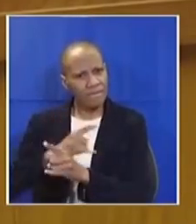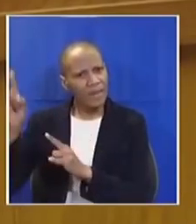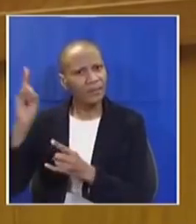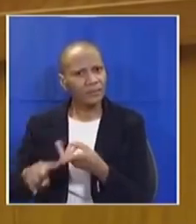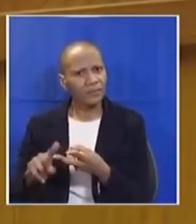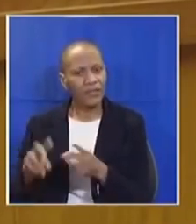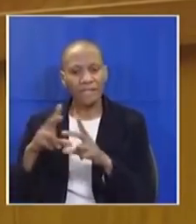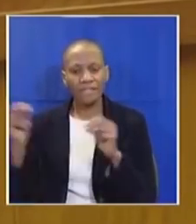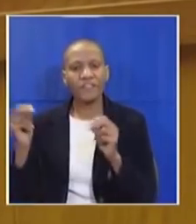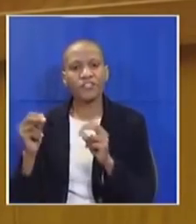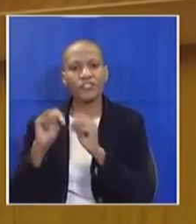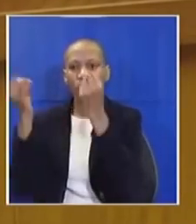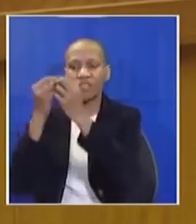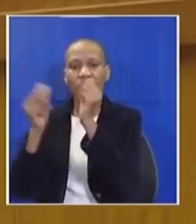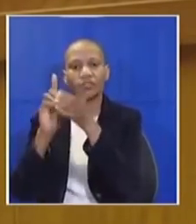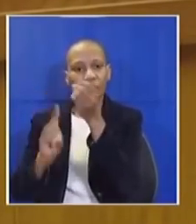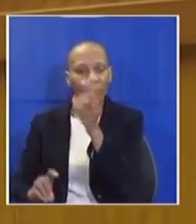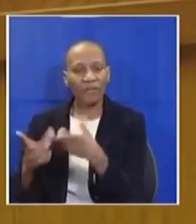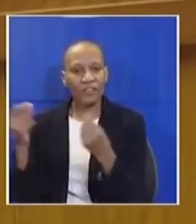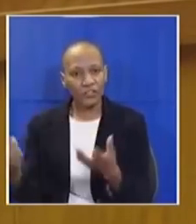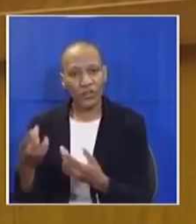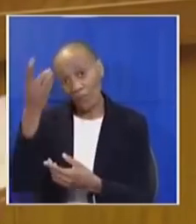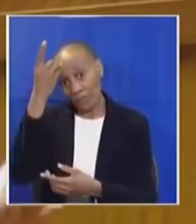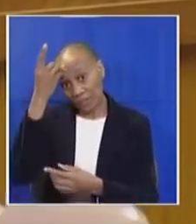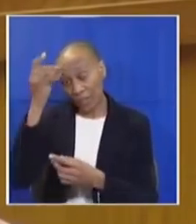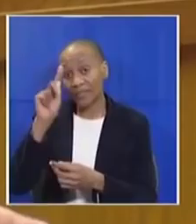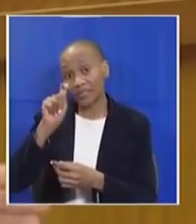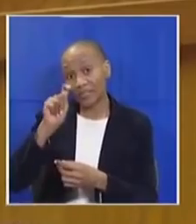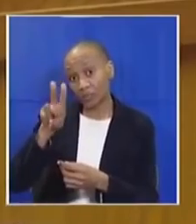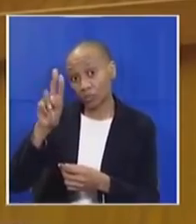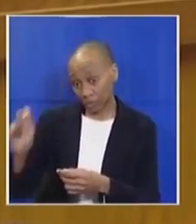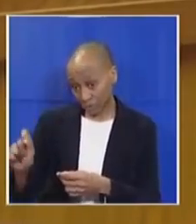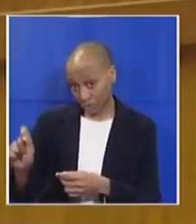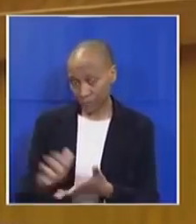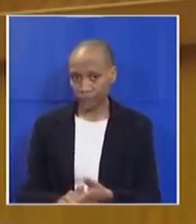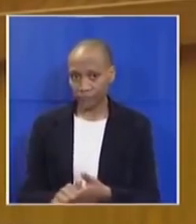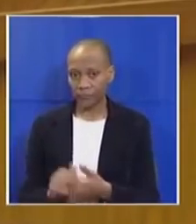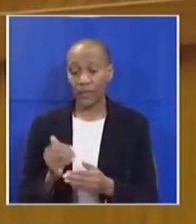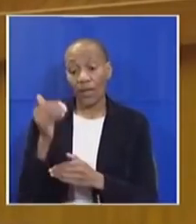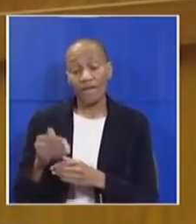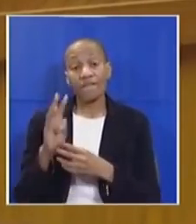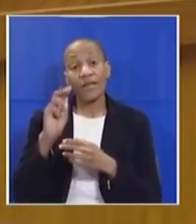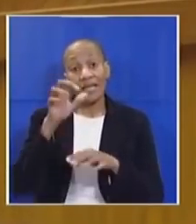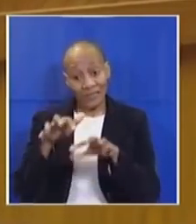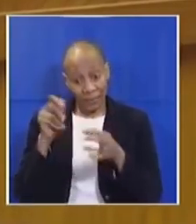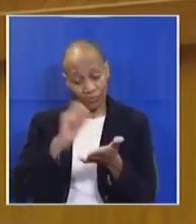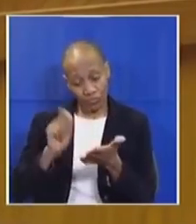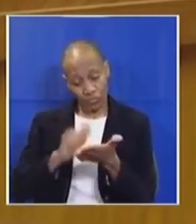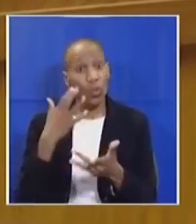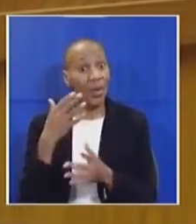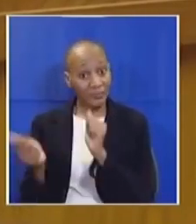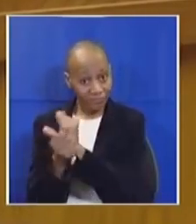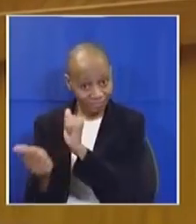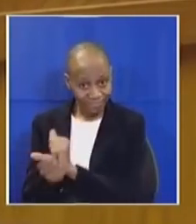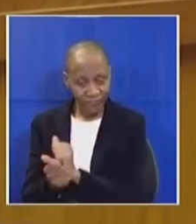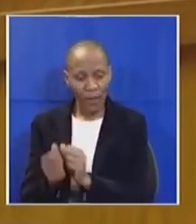in public management and economics from the Durban University of Technology. Out of four exams that he wrote whilst in prison, he was able to